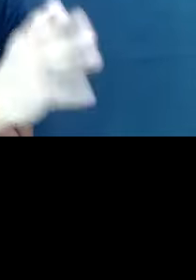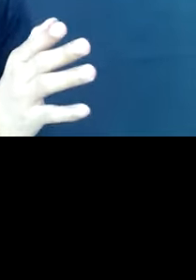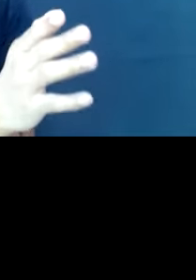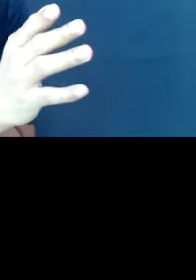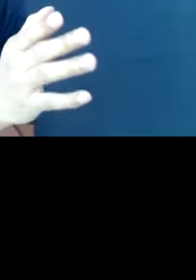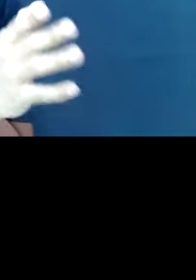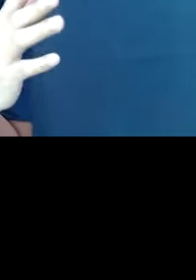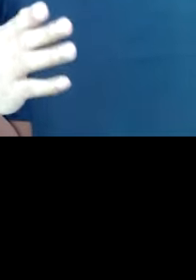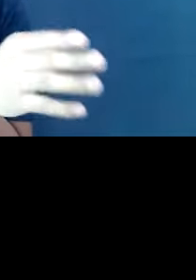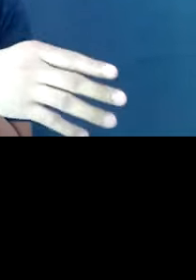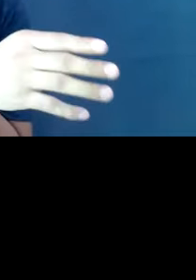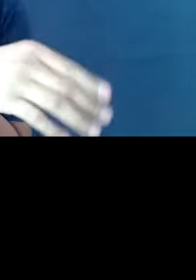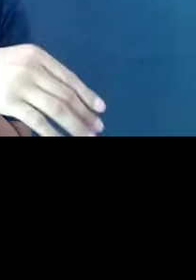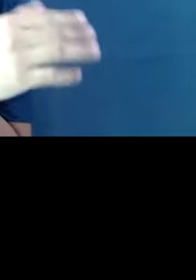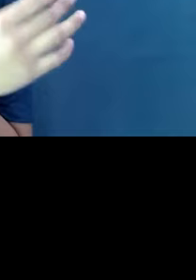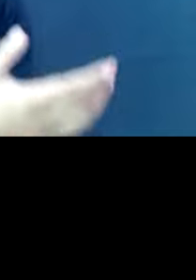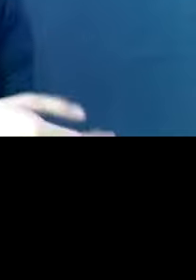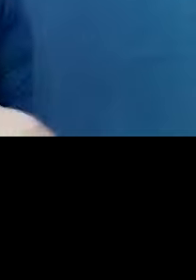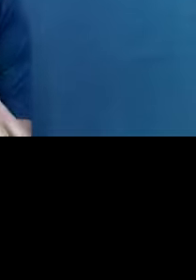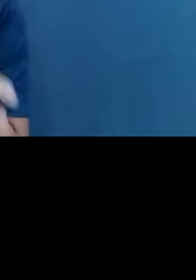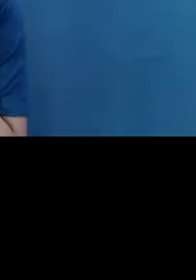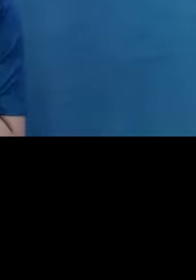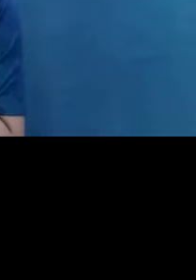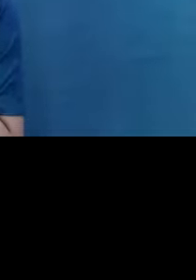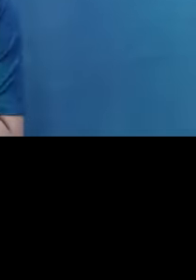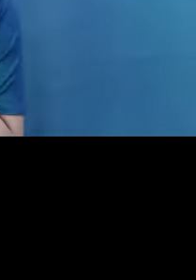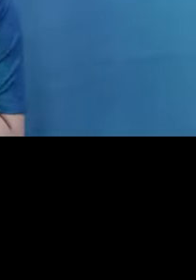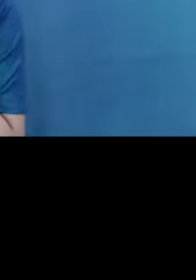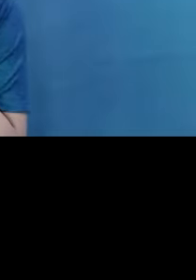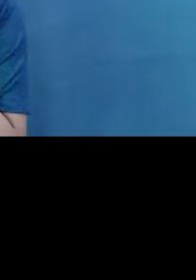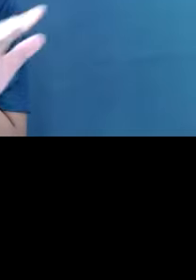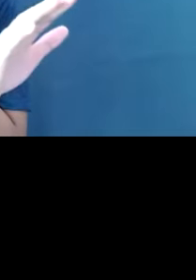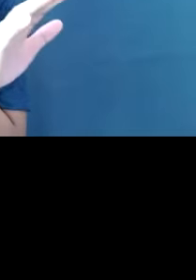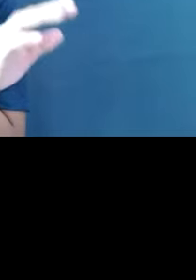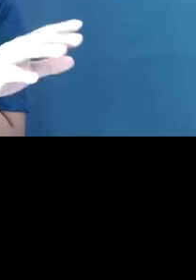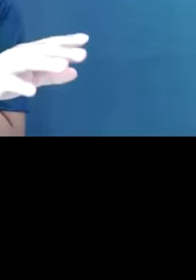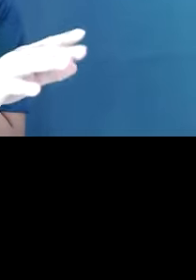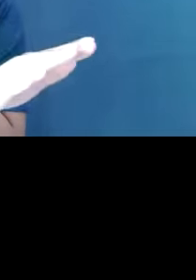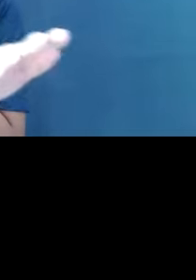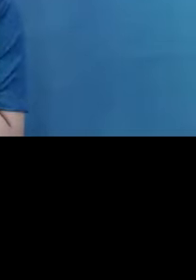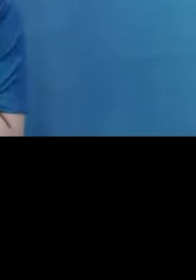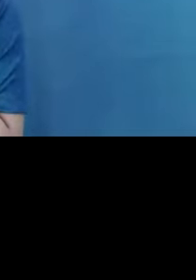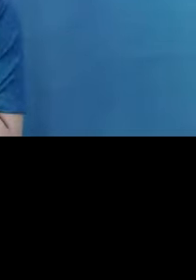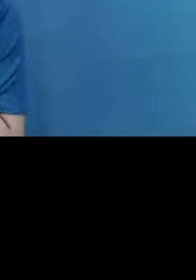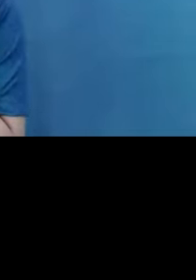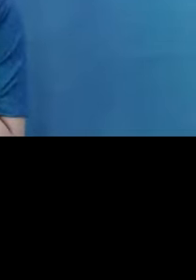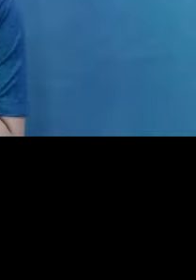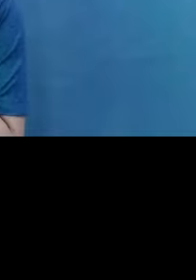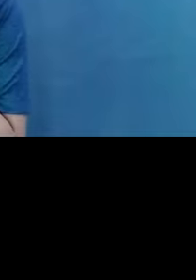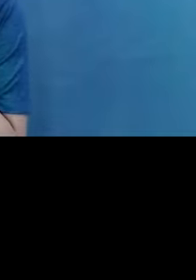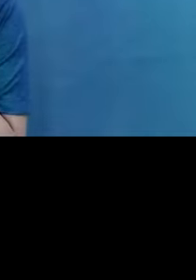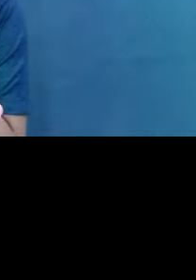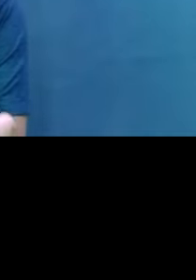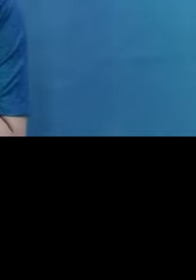countries, they have their Korean sign language or Filipino sign language. So there's a lot of interpreters out there